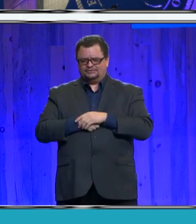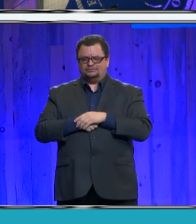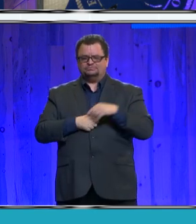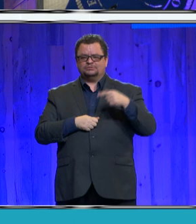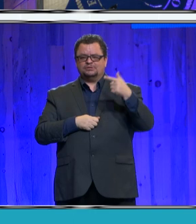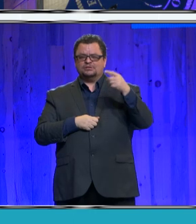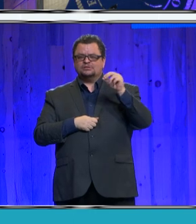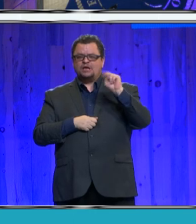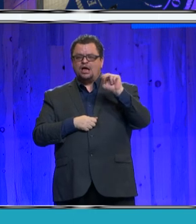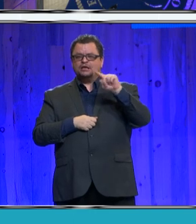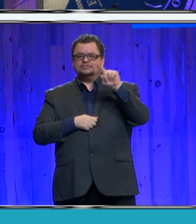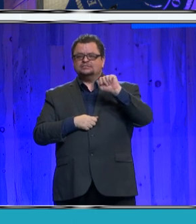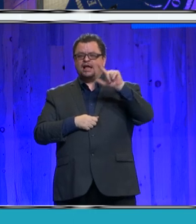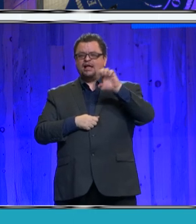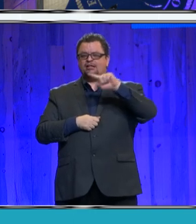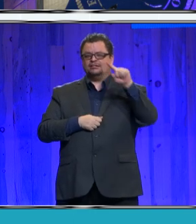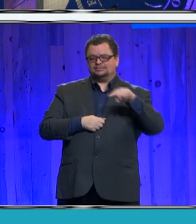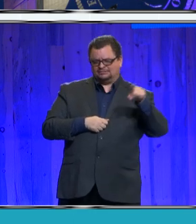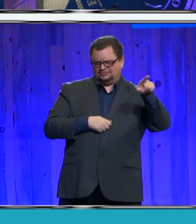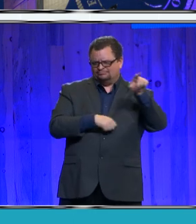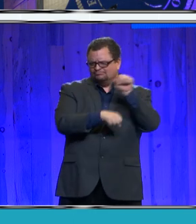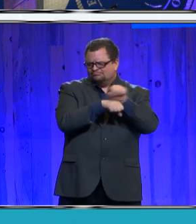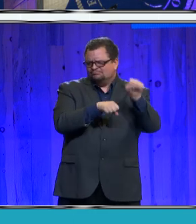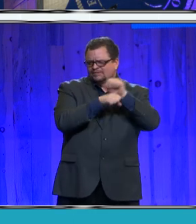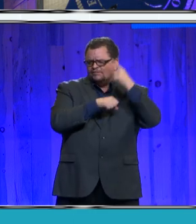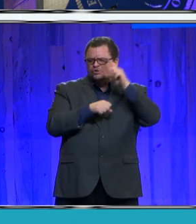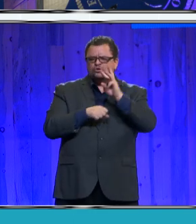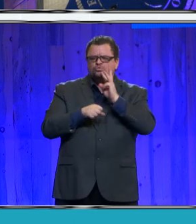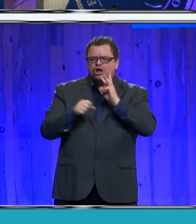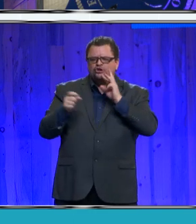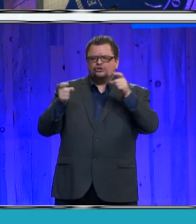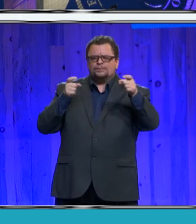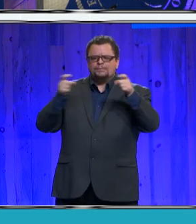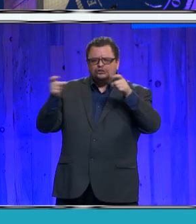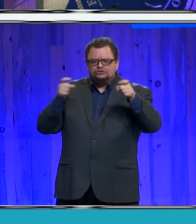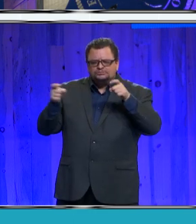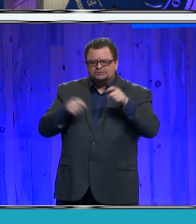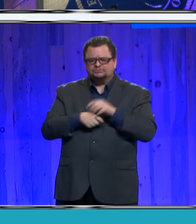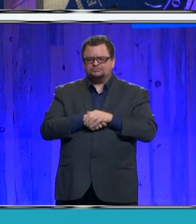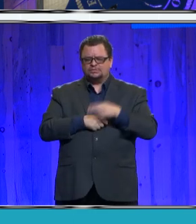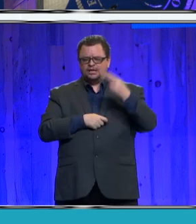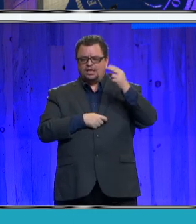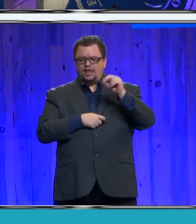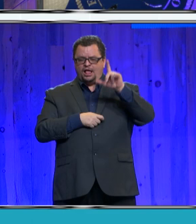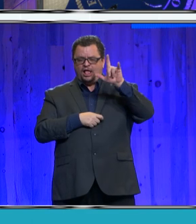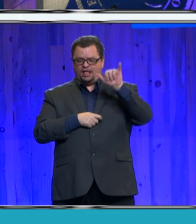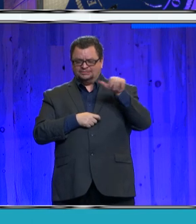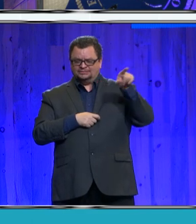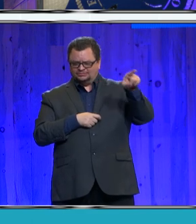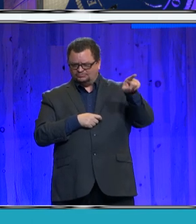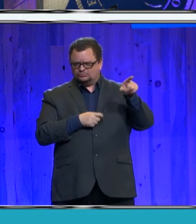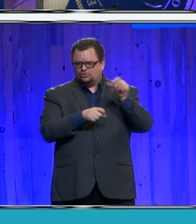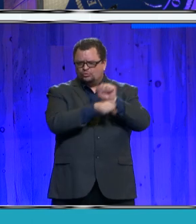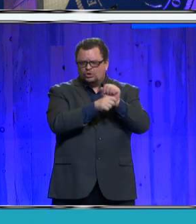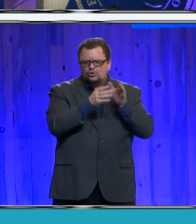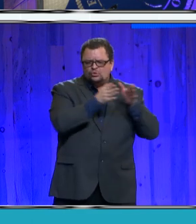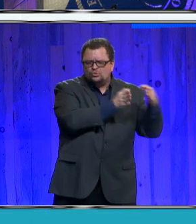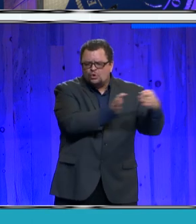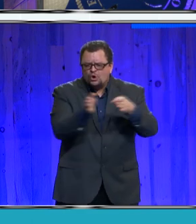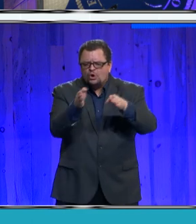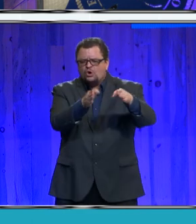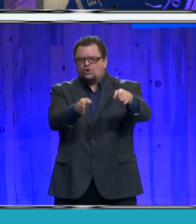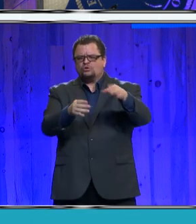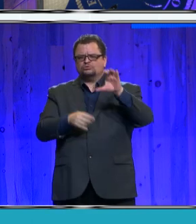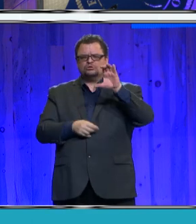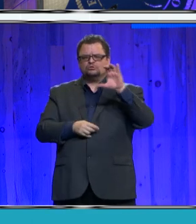and your work in water management. To Holly Williams, for your work on roads, the Criminal Justice Coordinating Council,